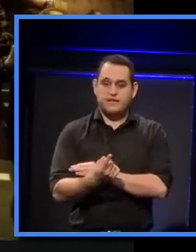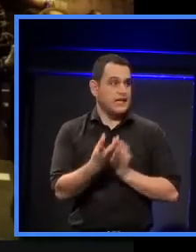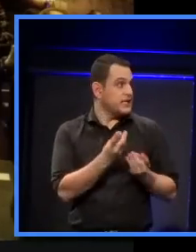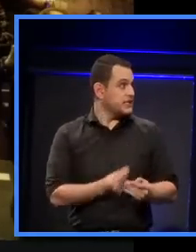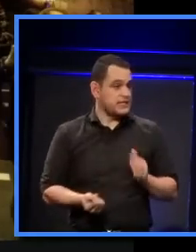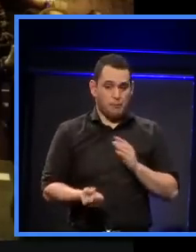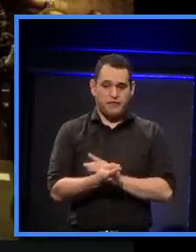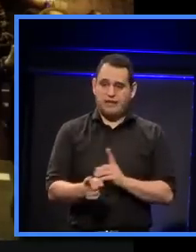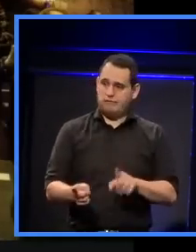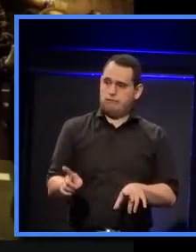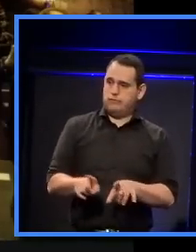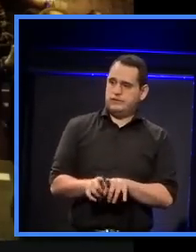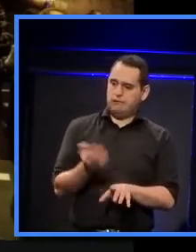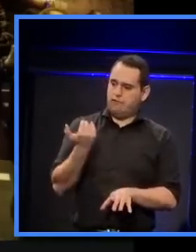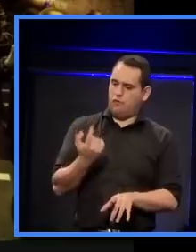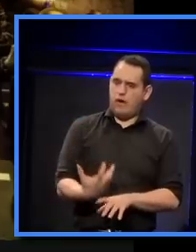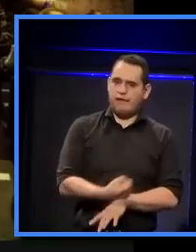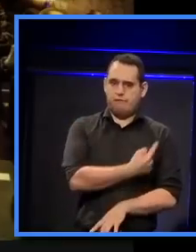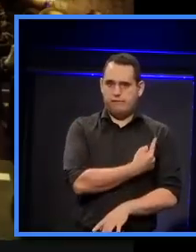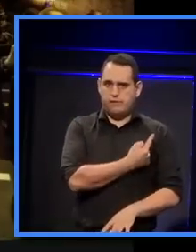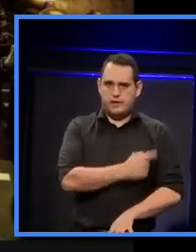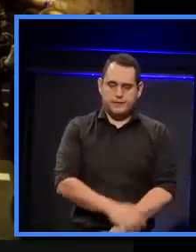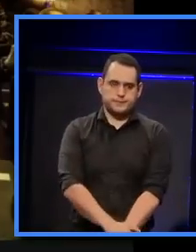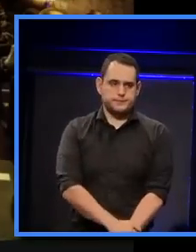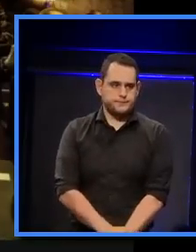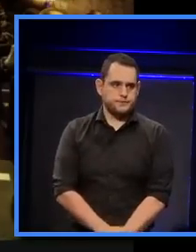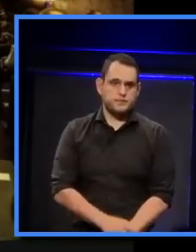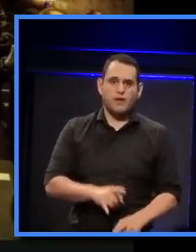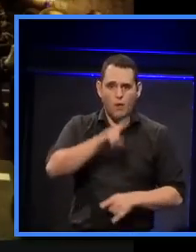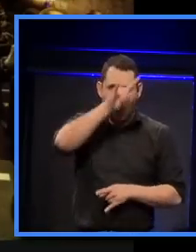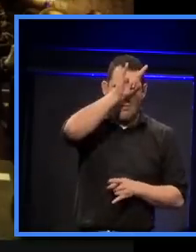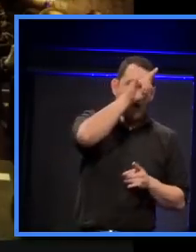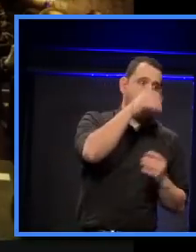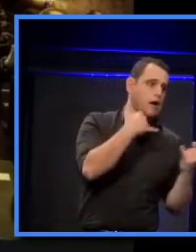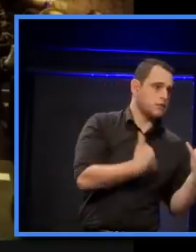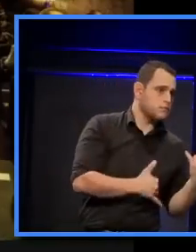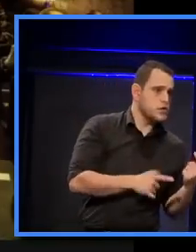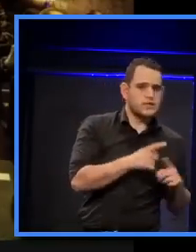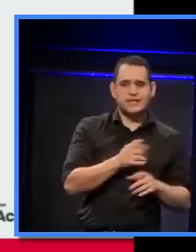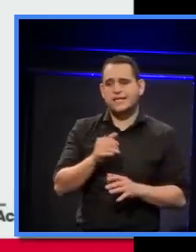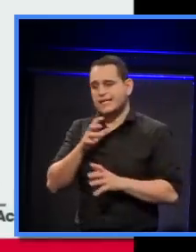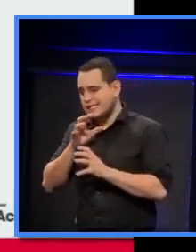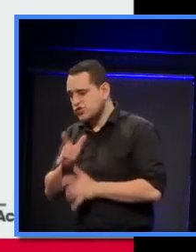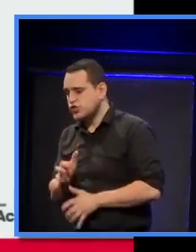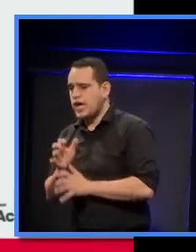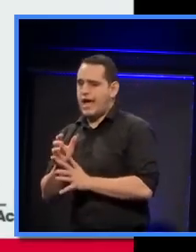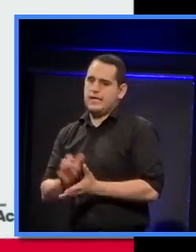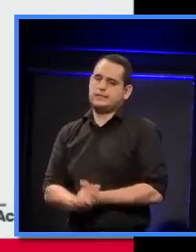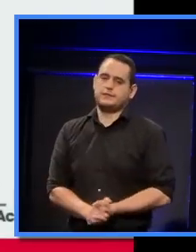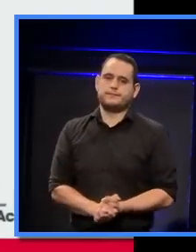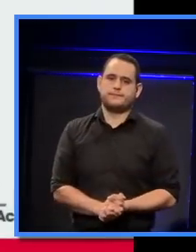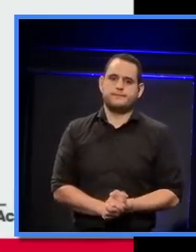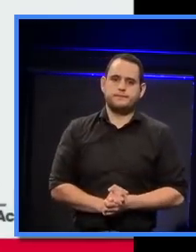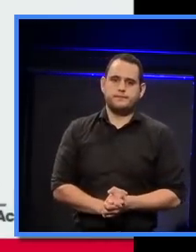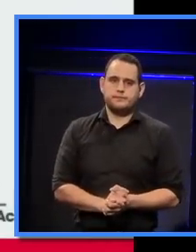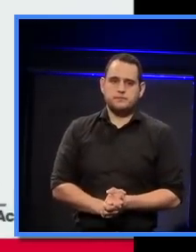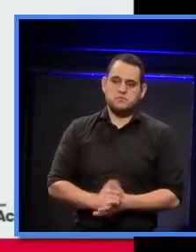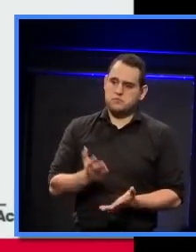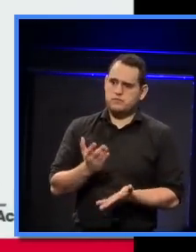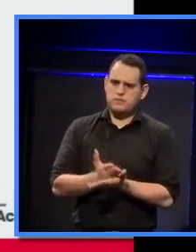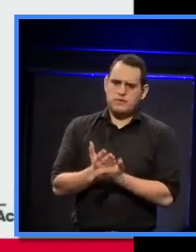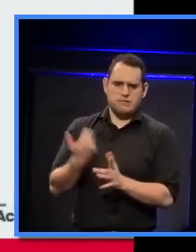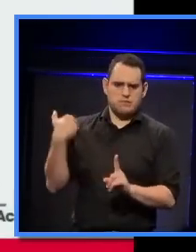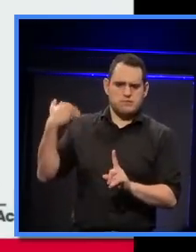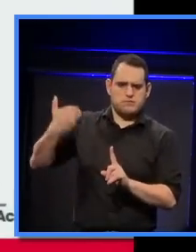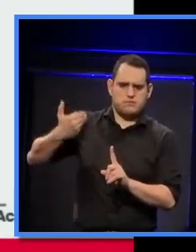they've had already, set up for rock concerts, and world music, and jazz. And it really